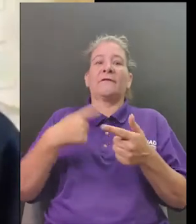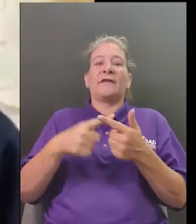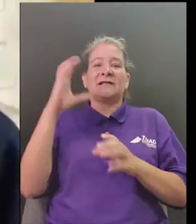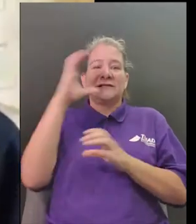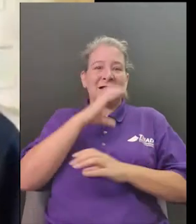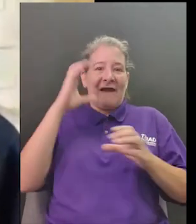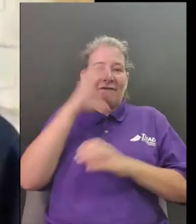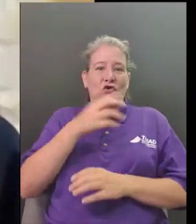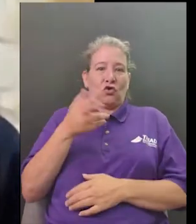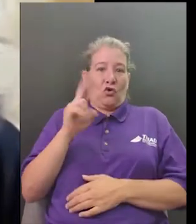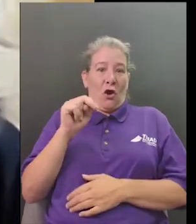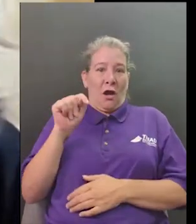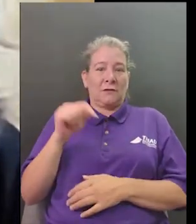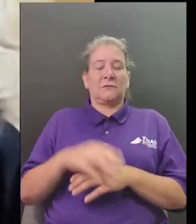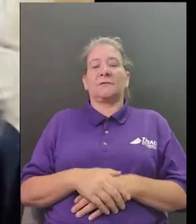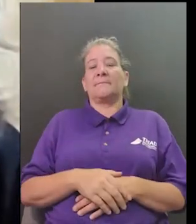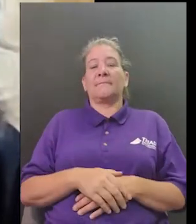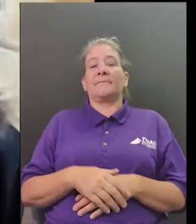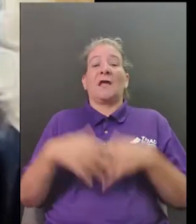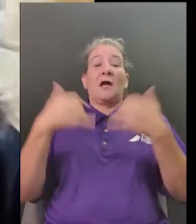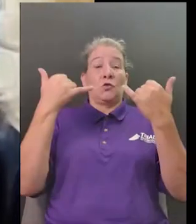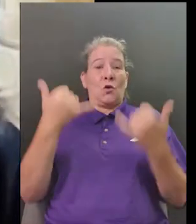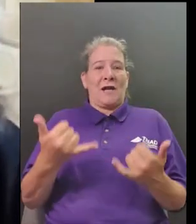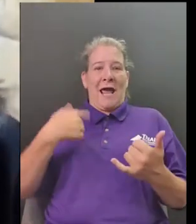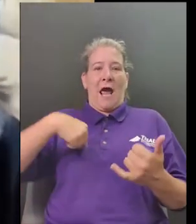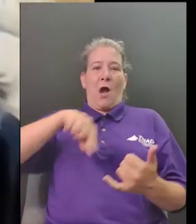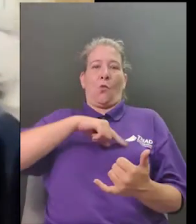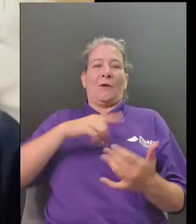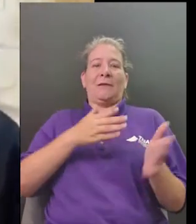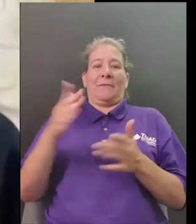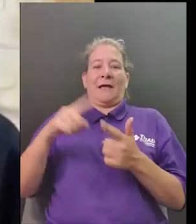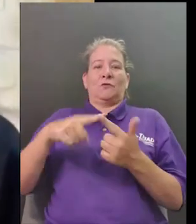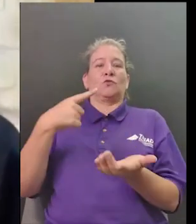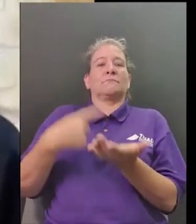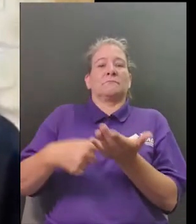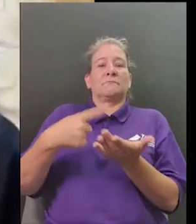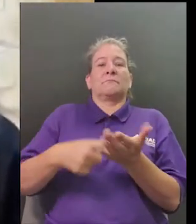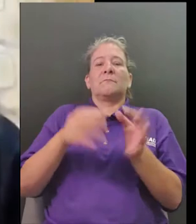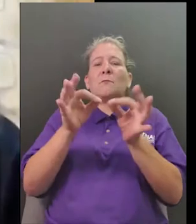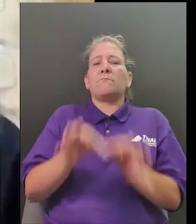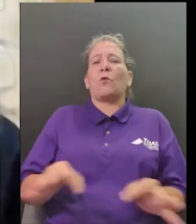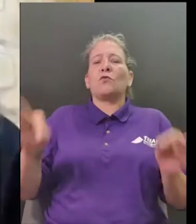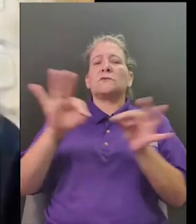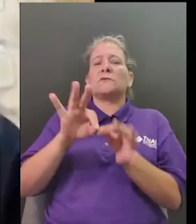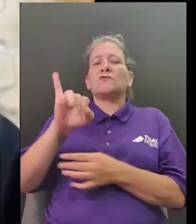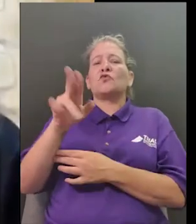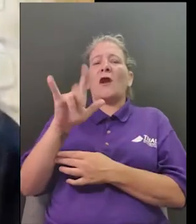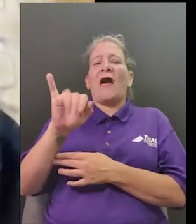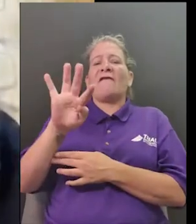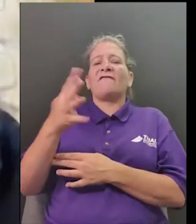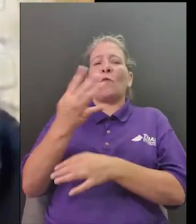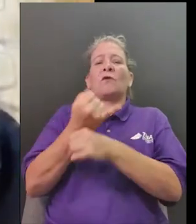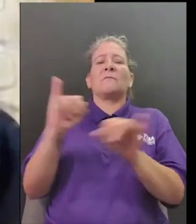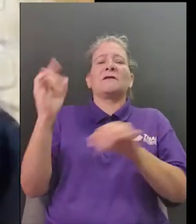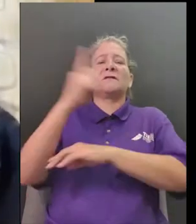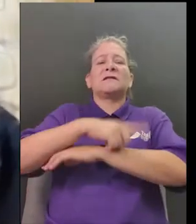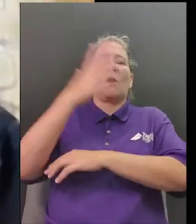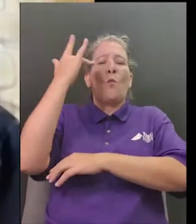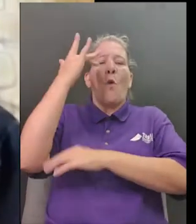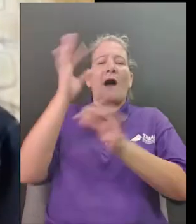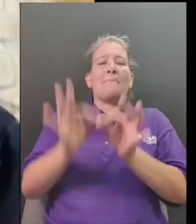a scavenger hunt so we've talked a little bit about what first ladies do